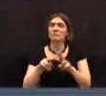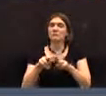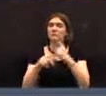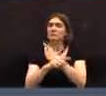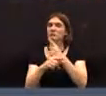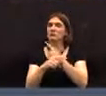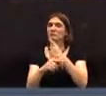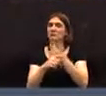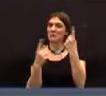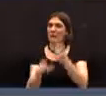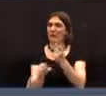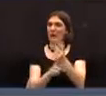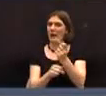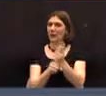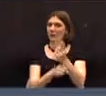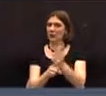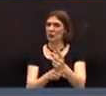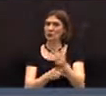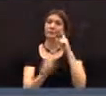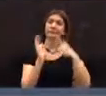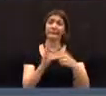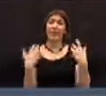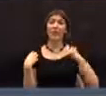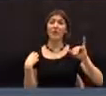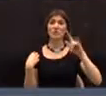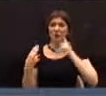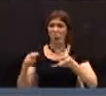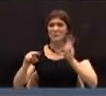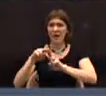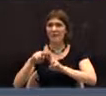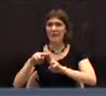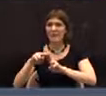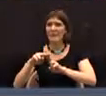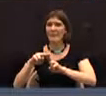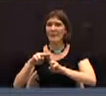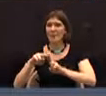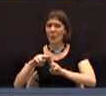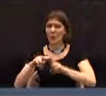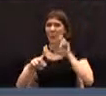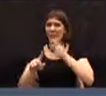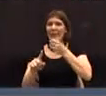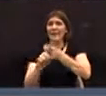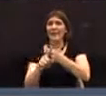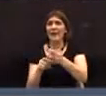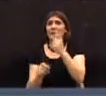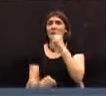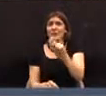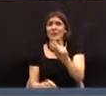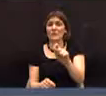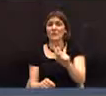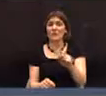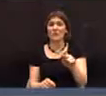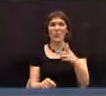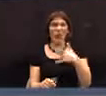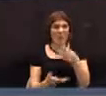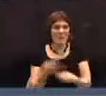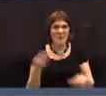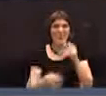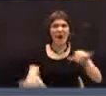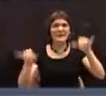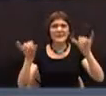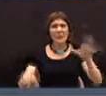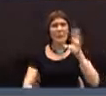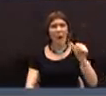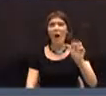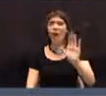that are scheduled for increase, such as health insurance, uh, that will increase no matter what. So, this is why the budget